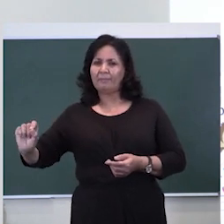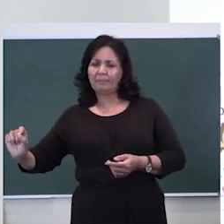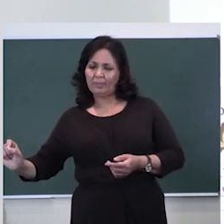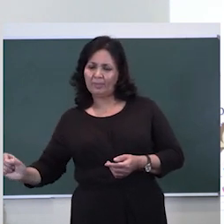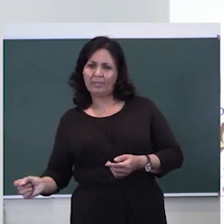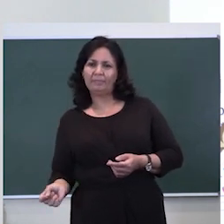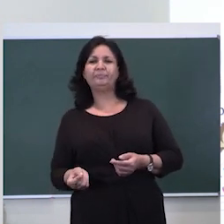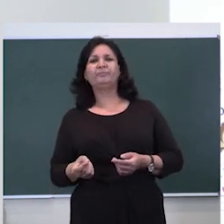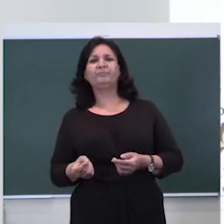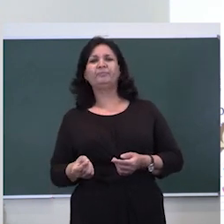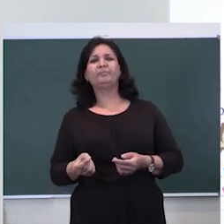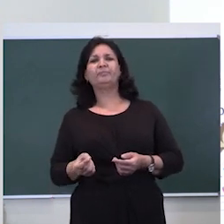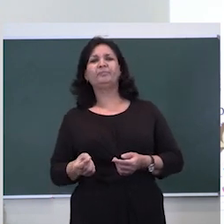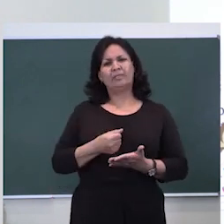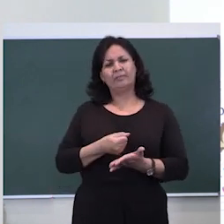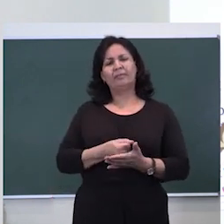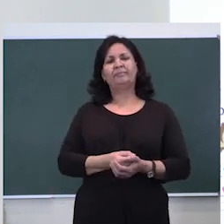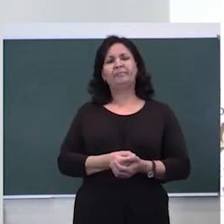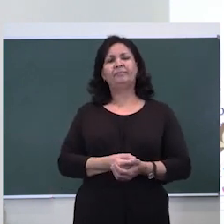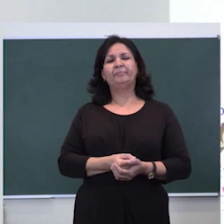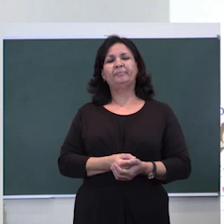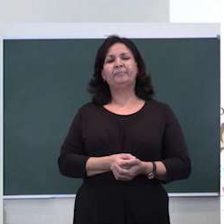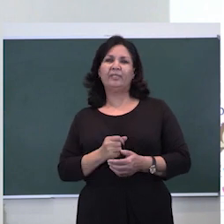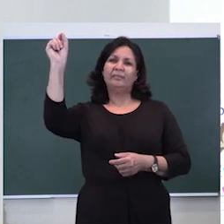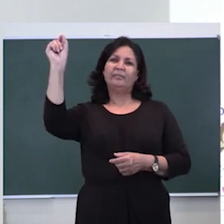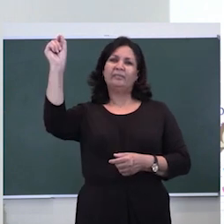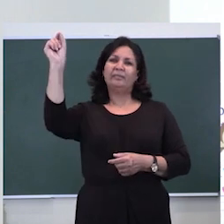and draw Sammy Snake in the air.